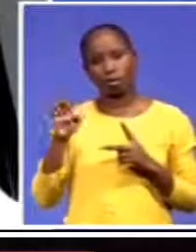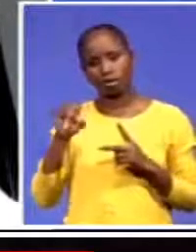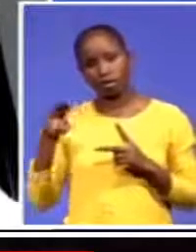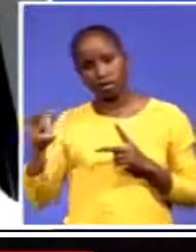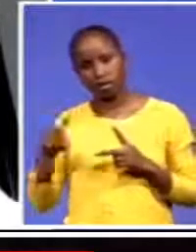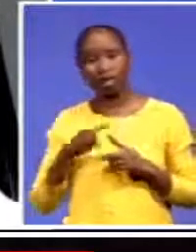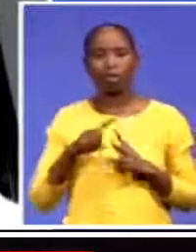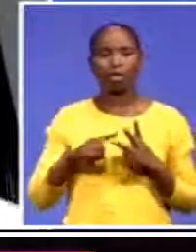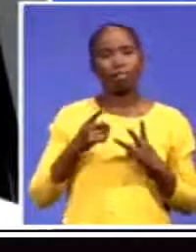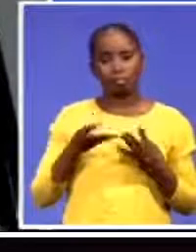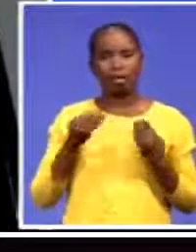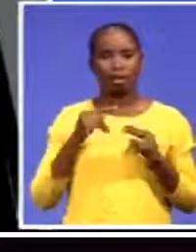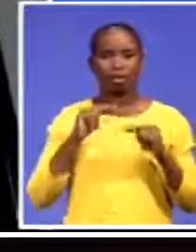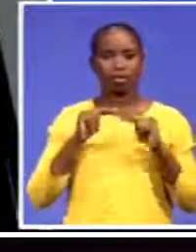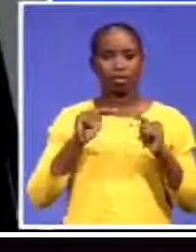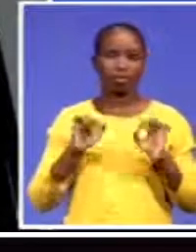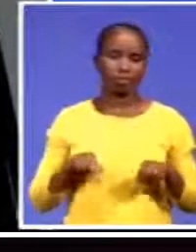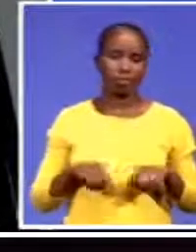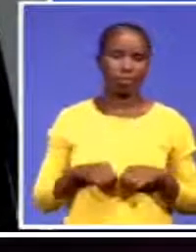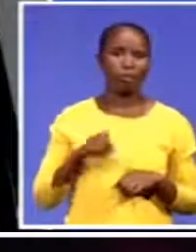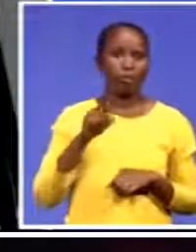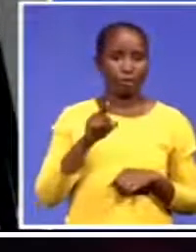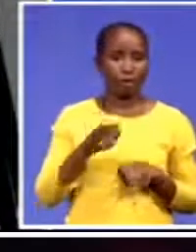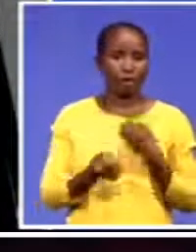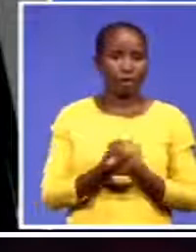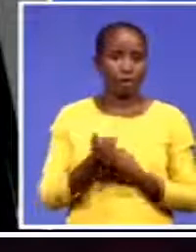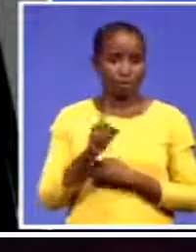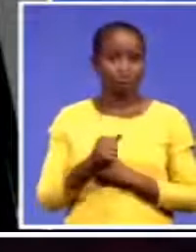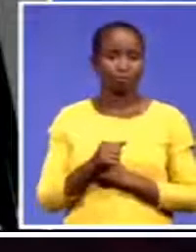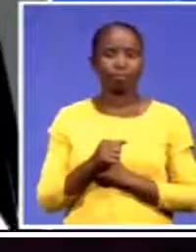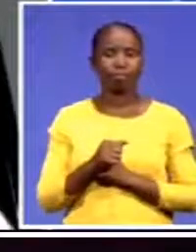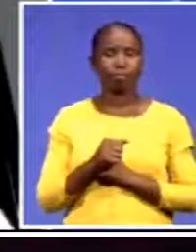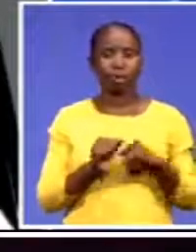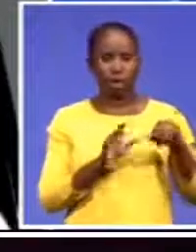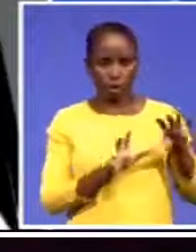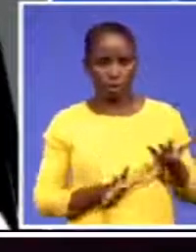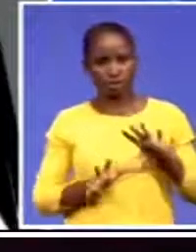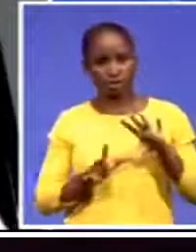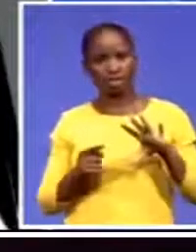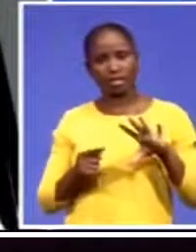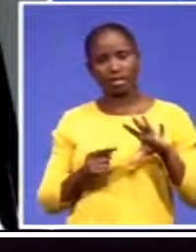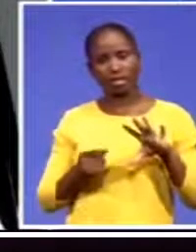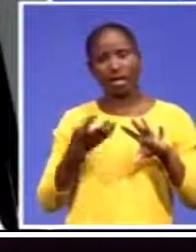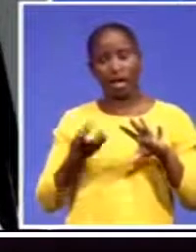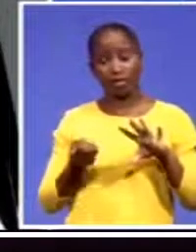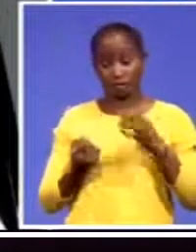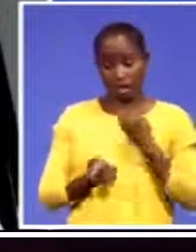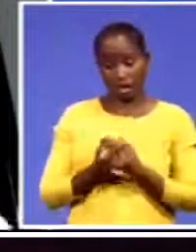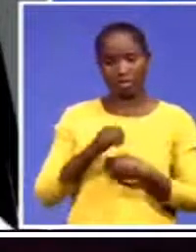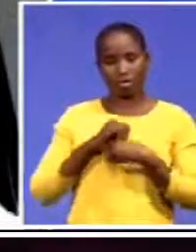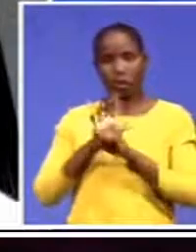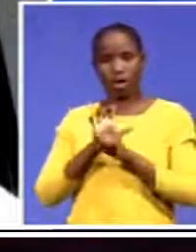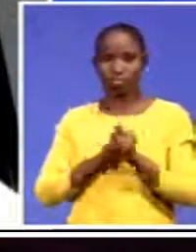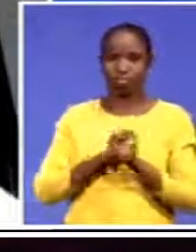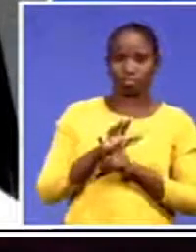basically arrived at a point where the continent, compounded by a COVID reality, having to look forward at the climate change dynamics,